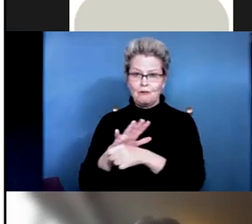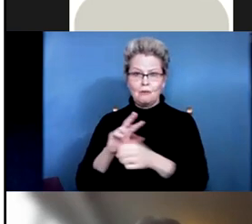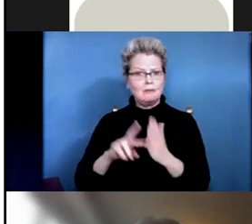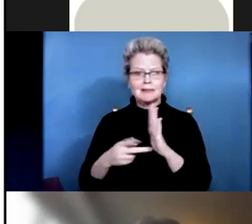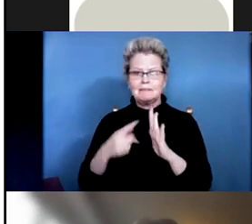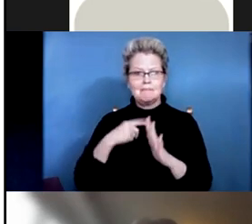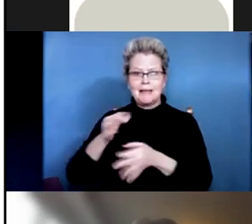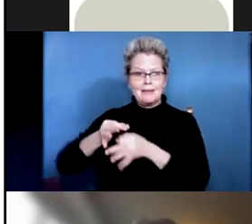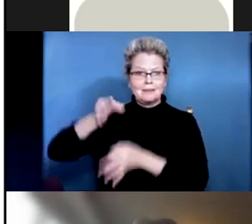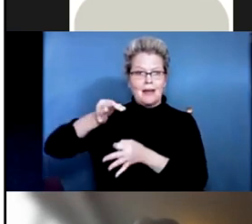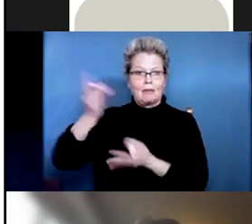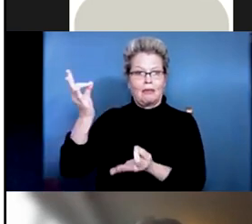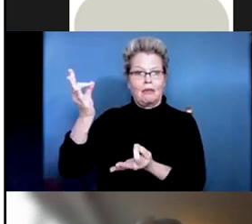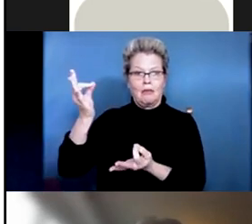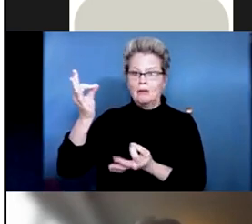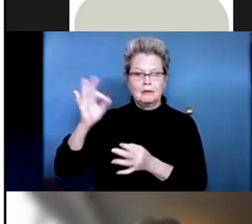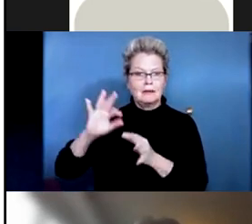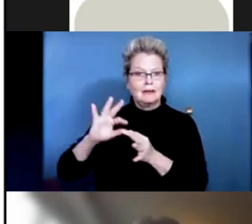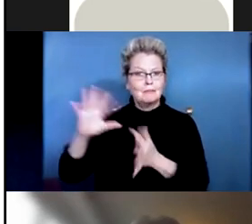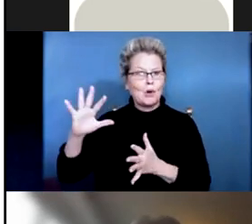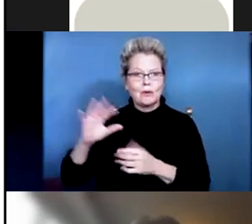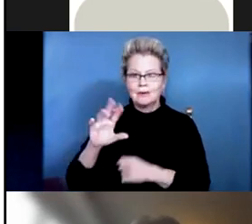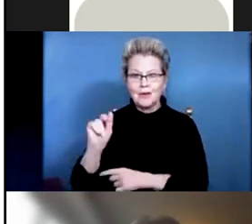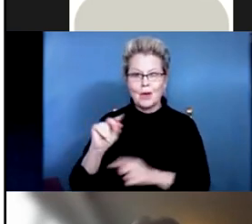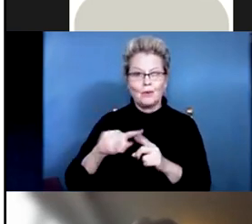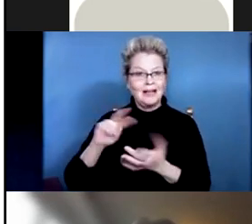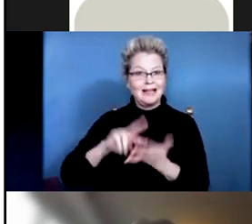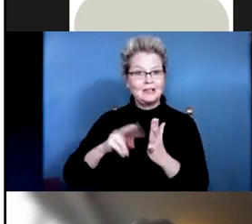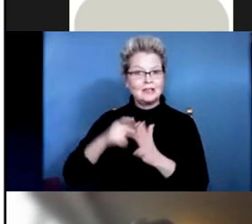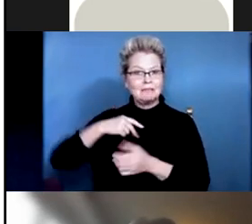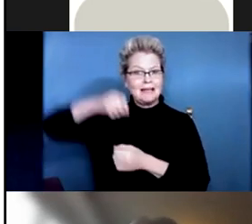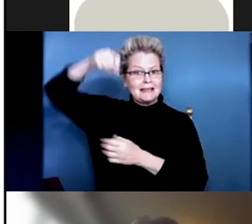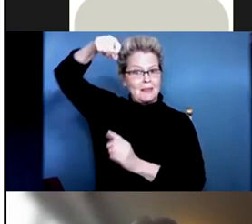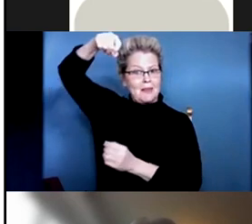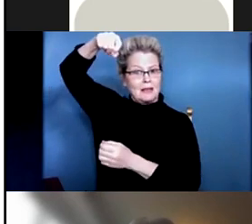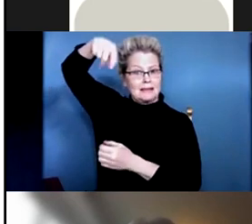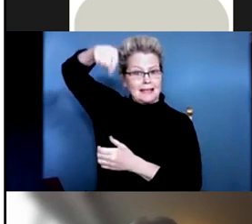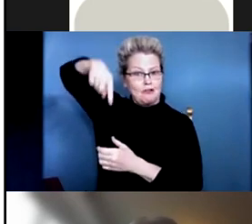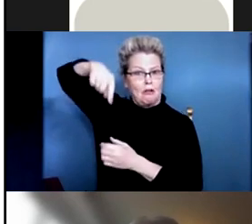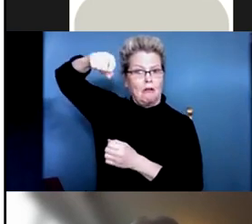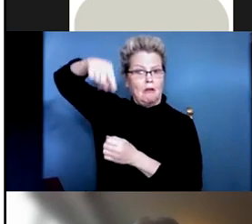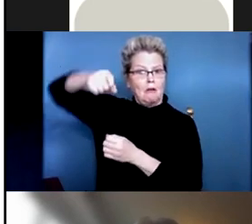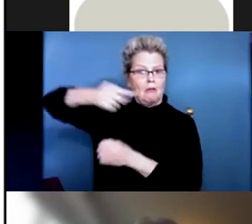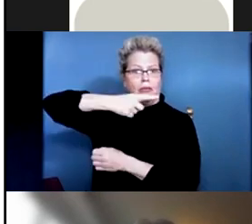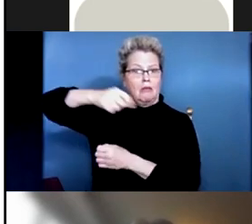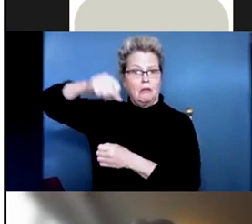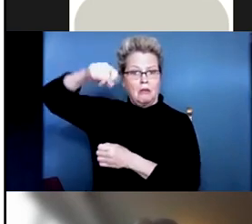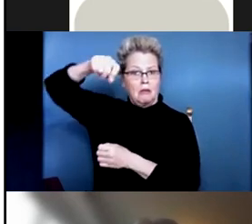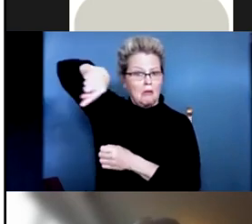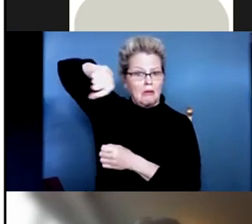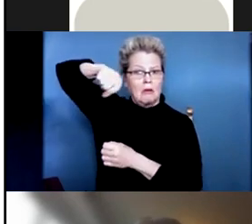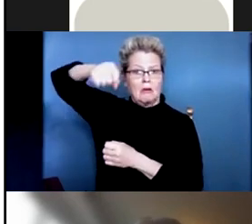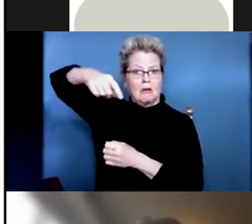severed. It just means there's no signal getting through from below the level of the injury up to the brain.